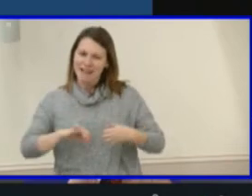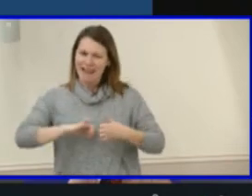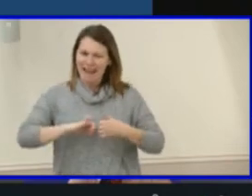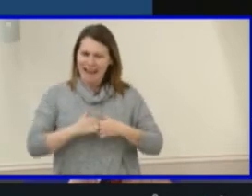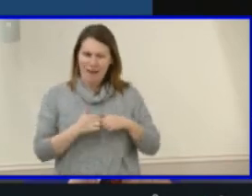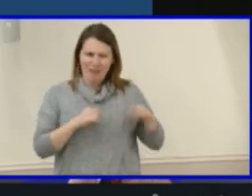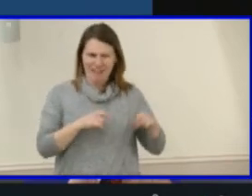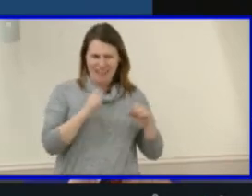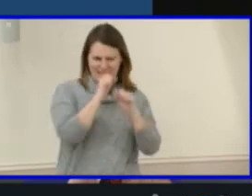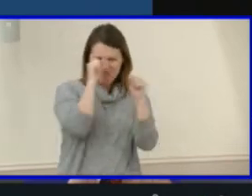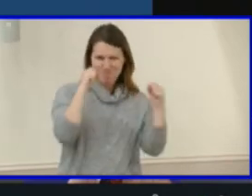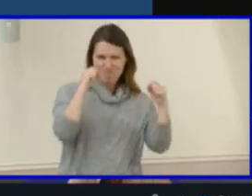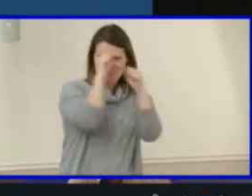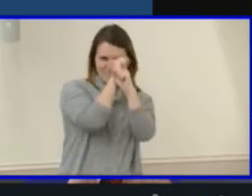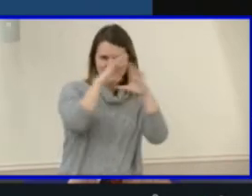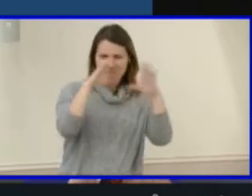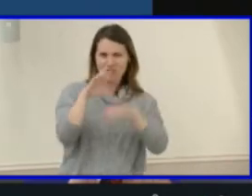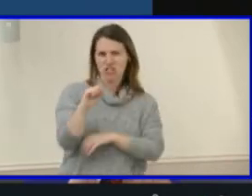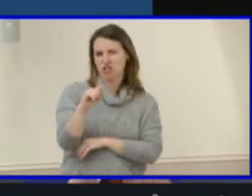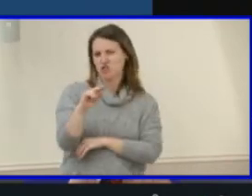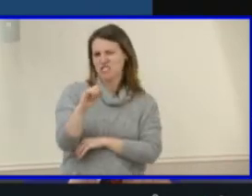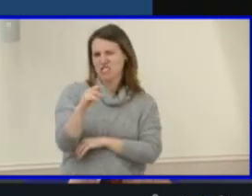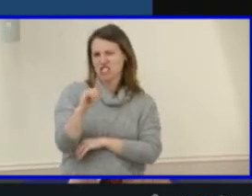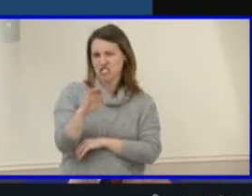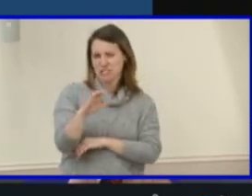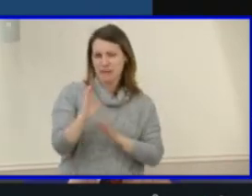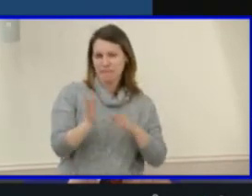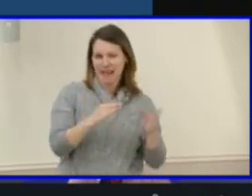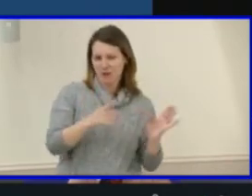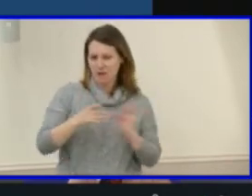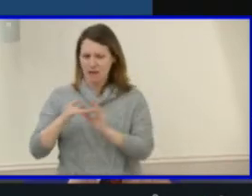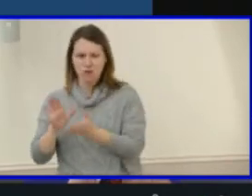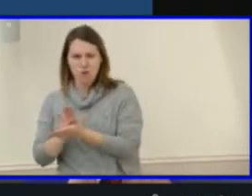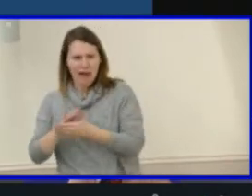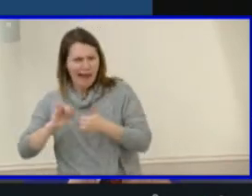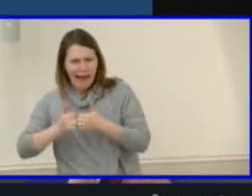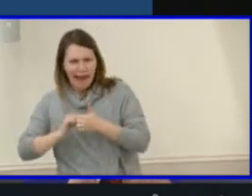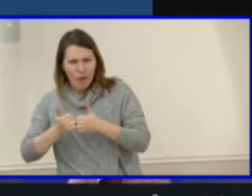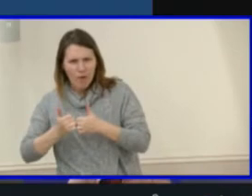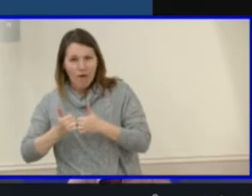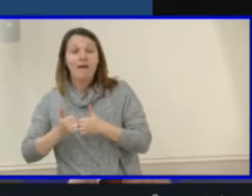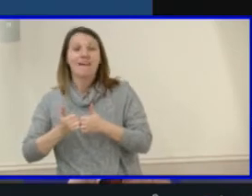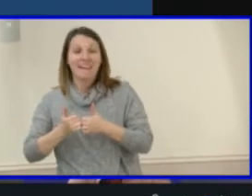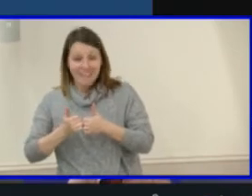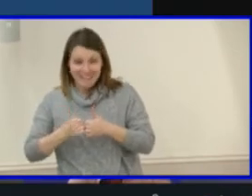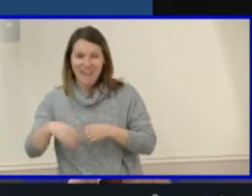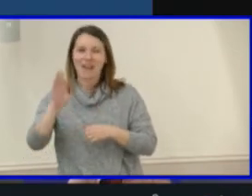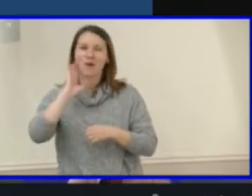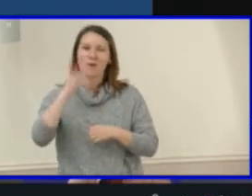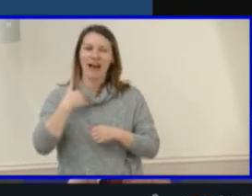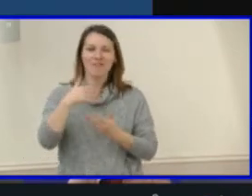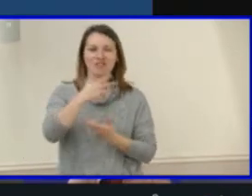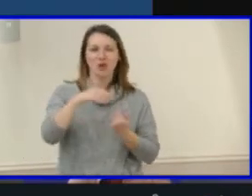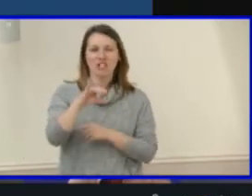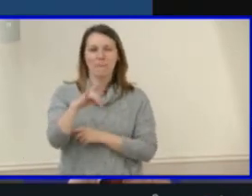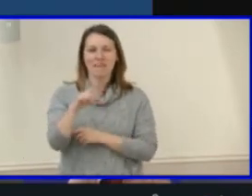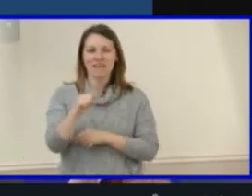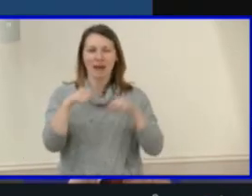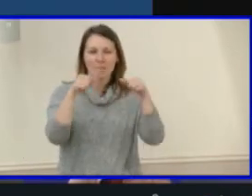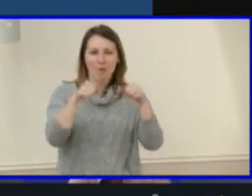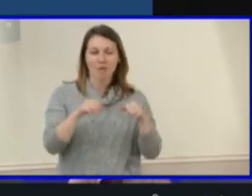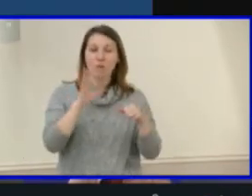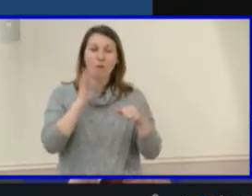relate to the school experience. Colorful, swipeable social media posts can serve up bite-sized